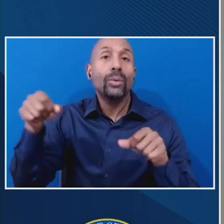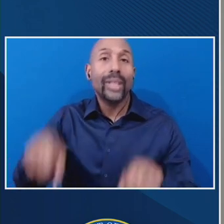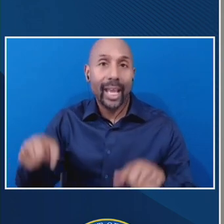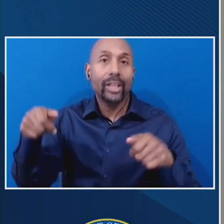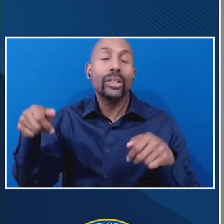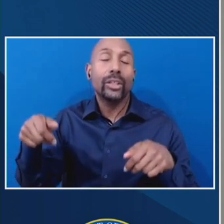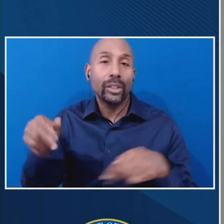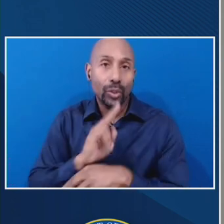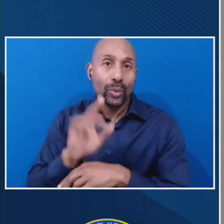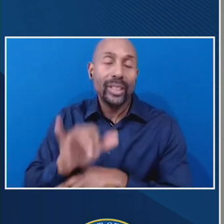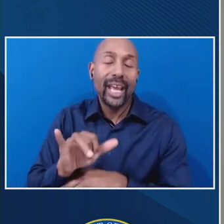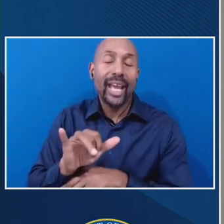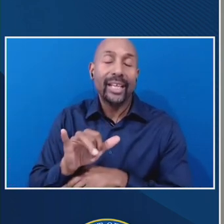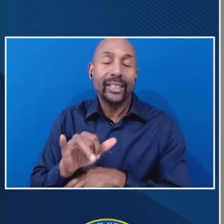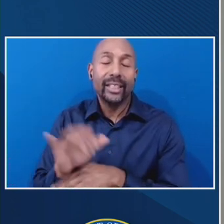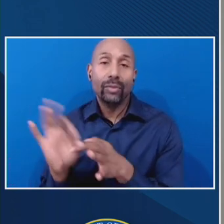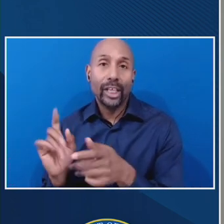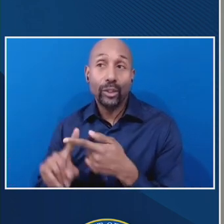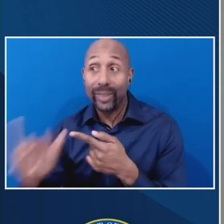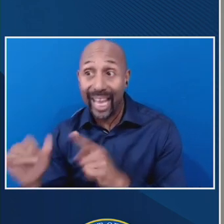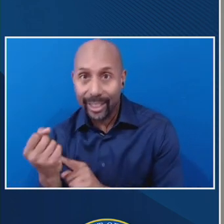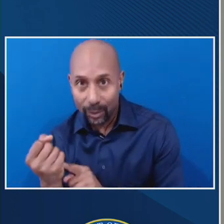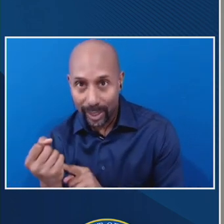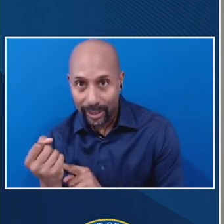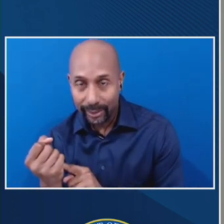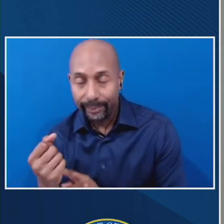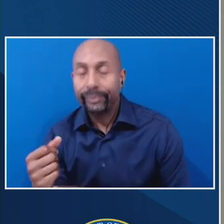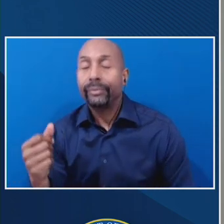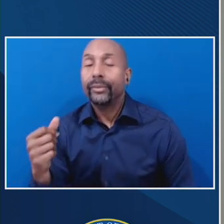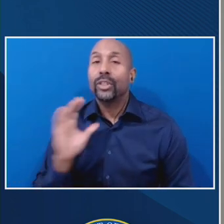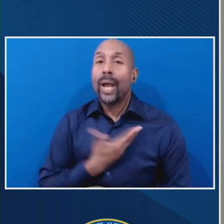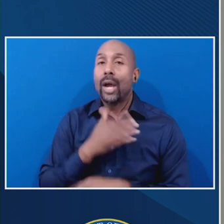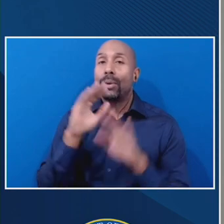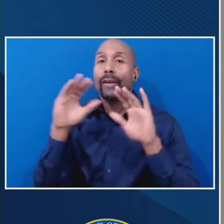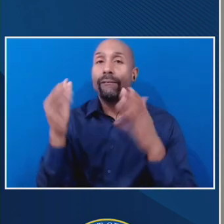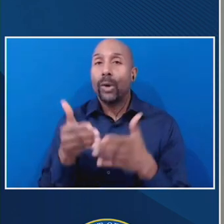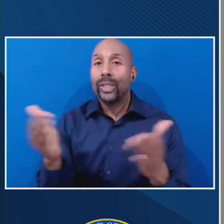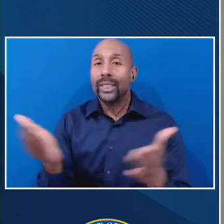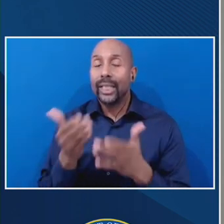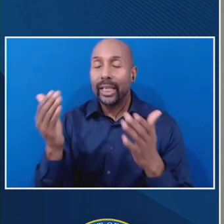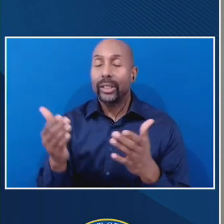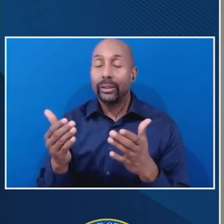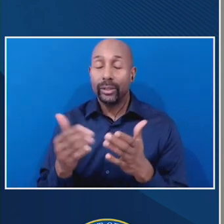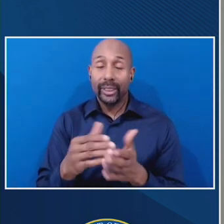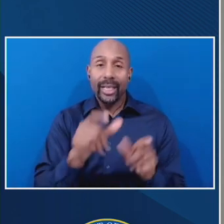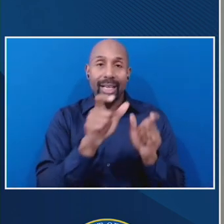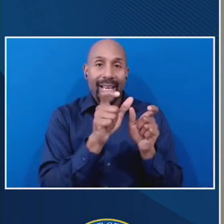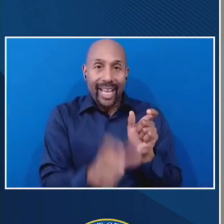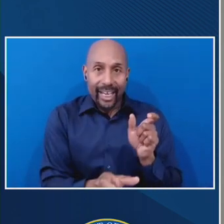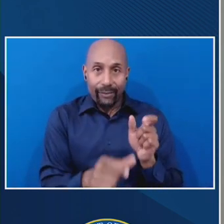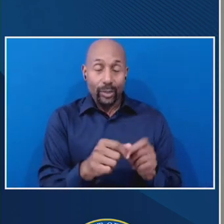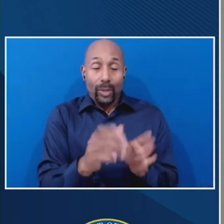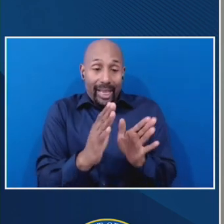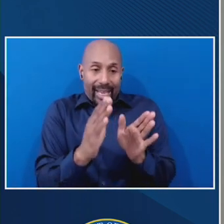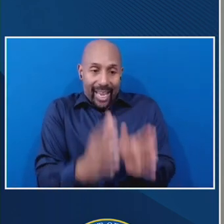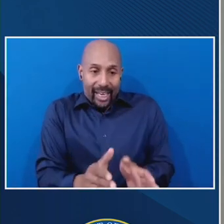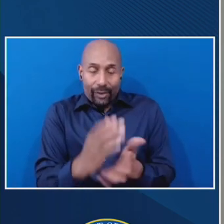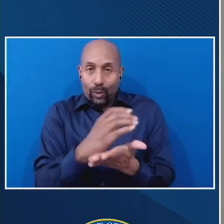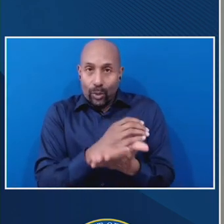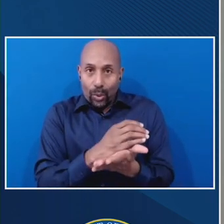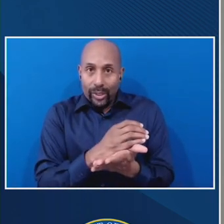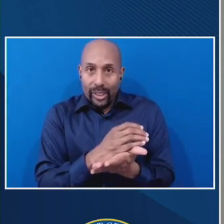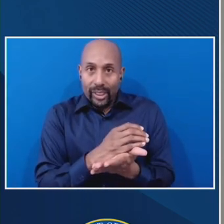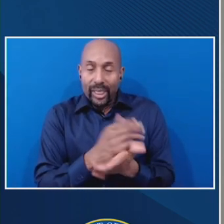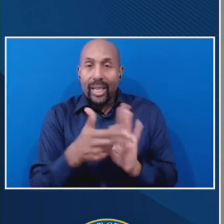under those circumstances. So what we, we are focusing on, um, an individual course being attendance taking, not necessarily,